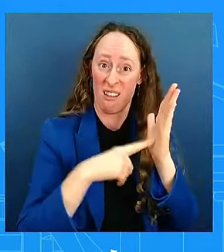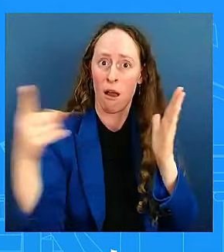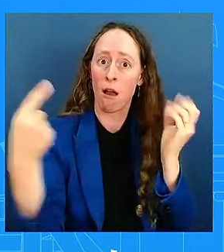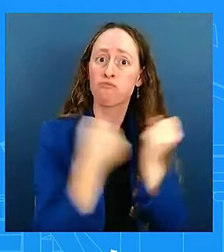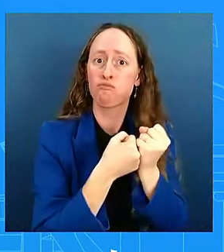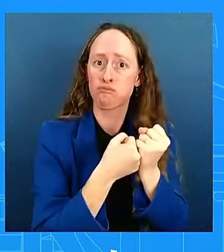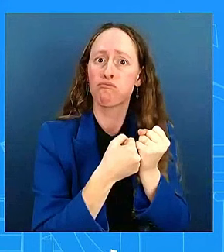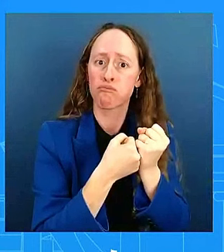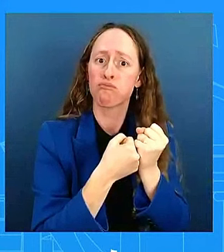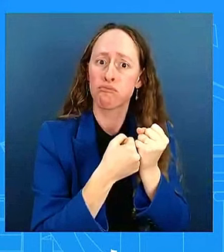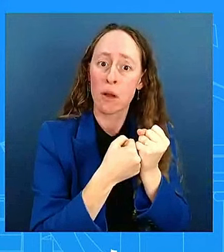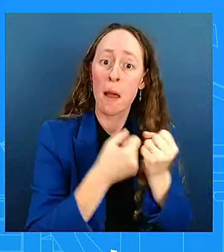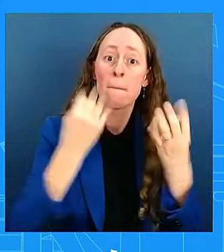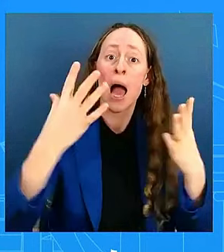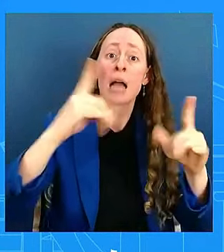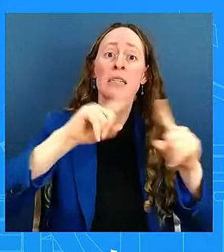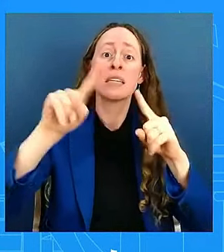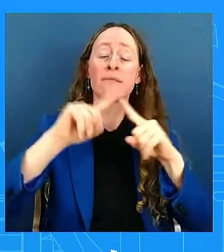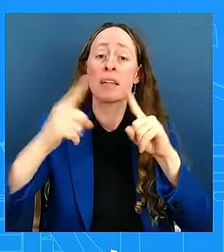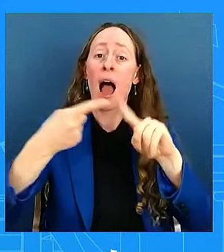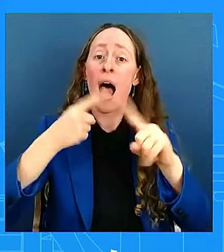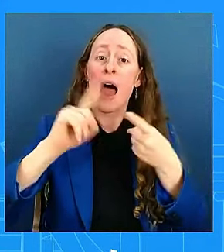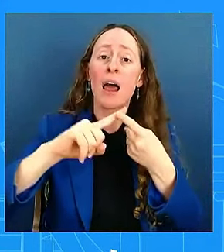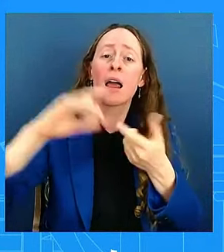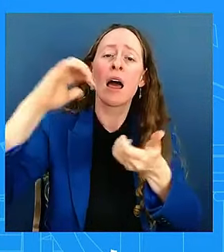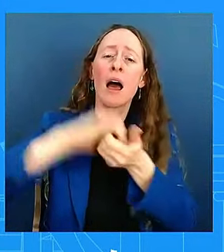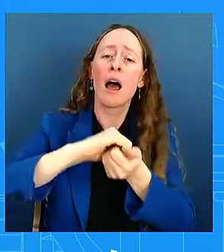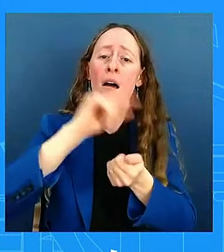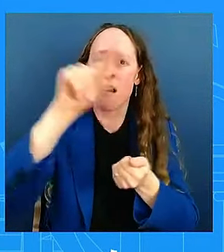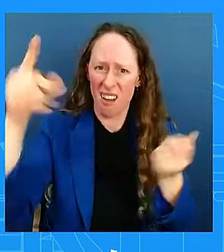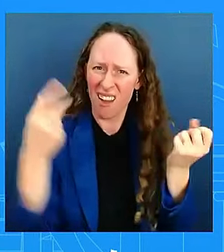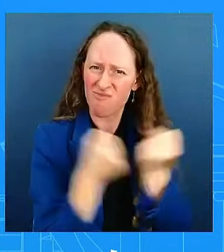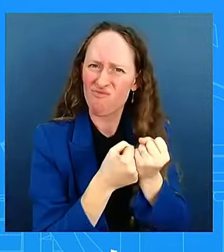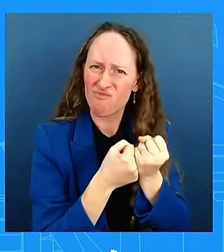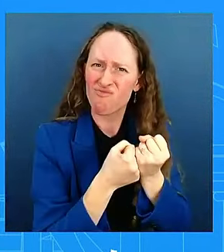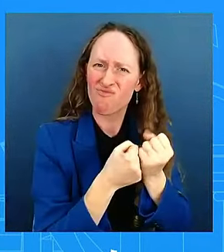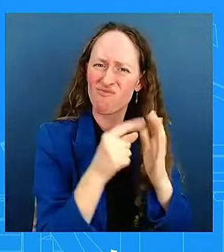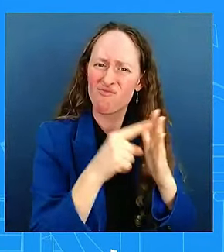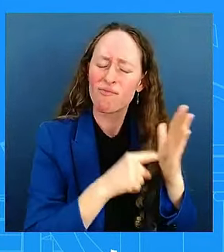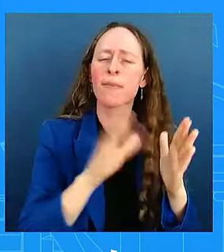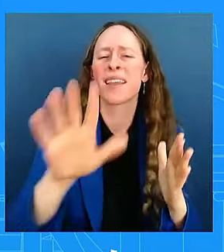end? Look, the Israelis have every right to respond to